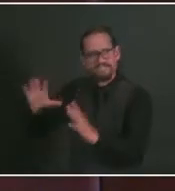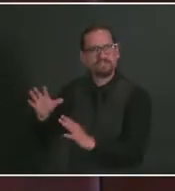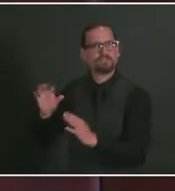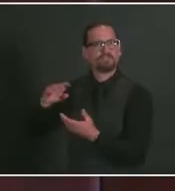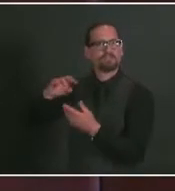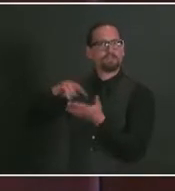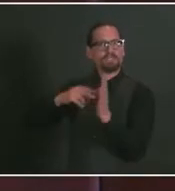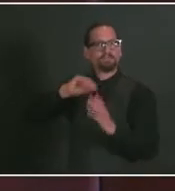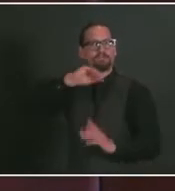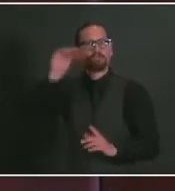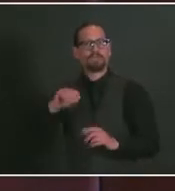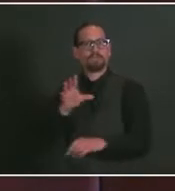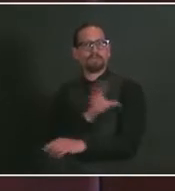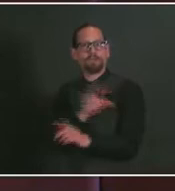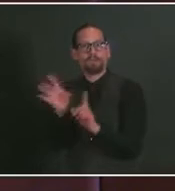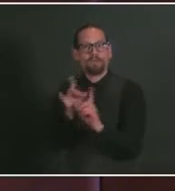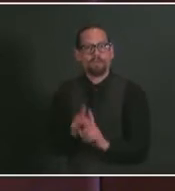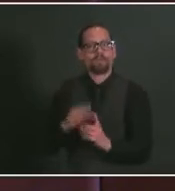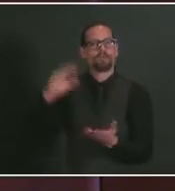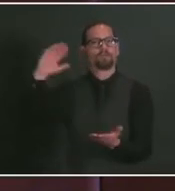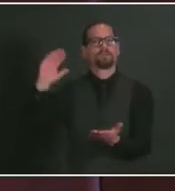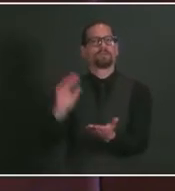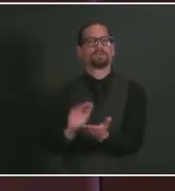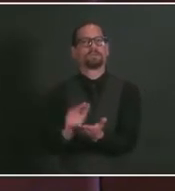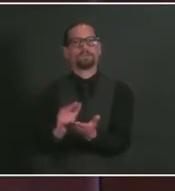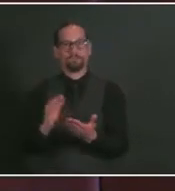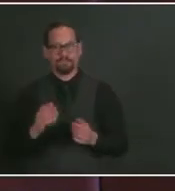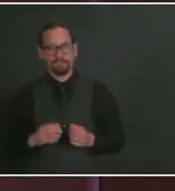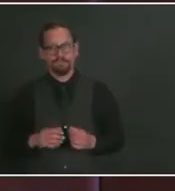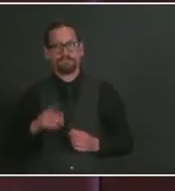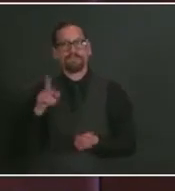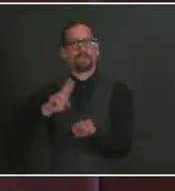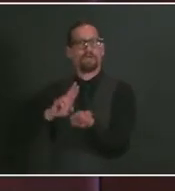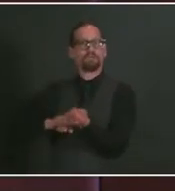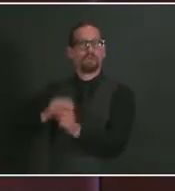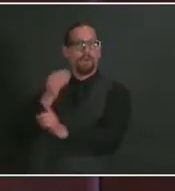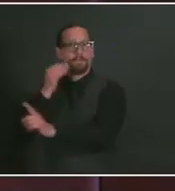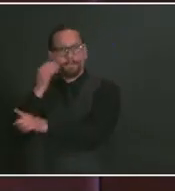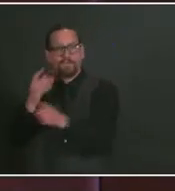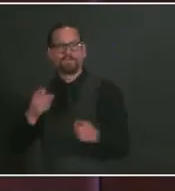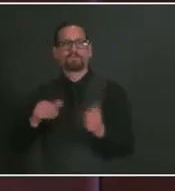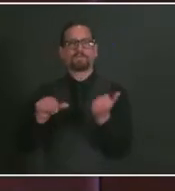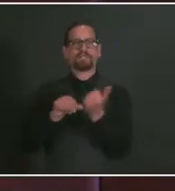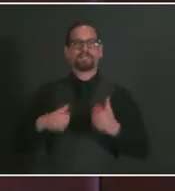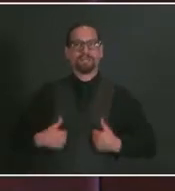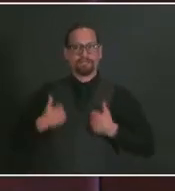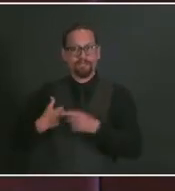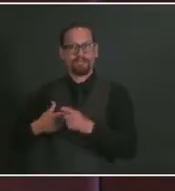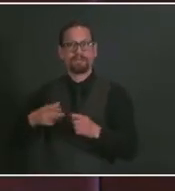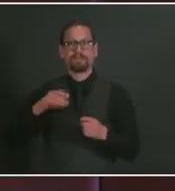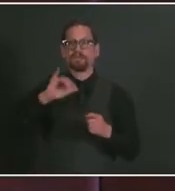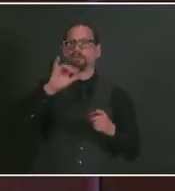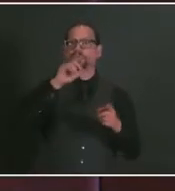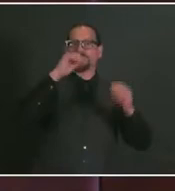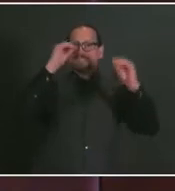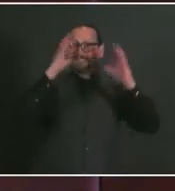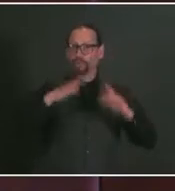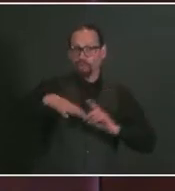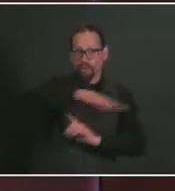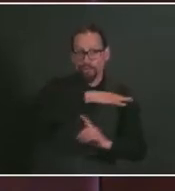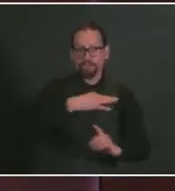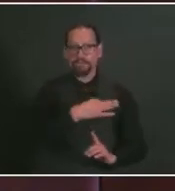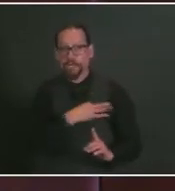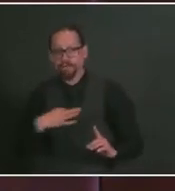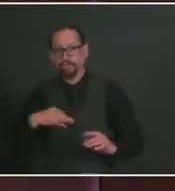COVID cases. So every population that we have vaccinated that has high rates of vaccination, we have seen significant decreases in everything that we measure.